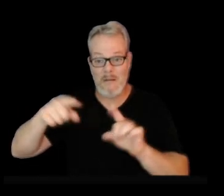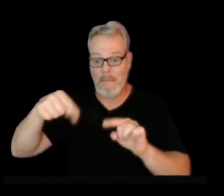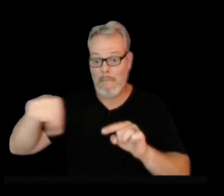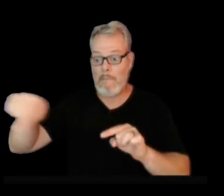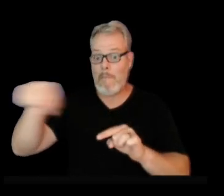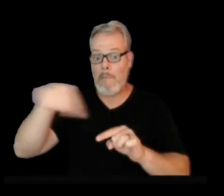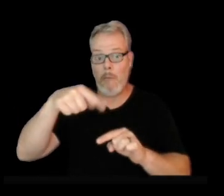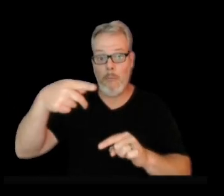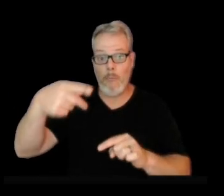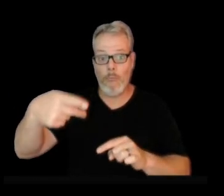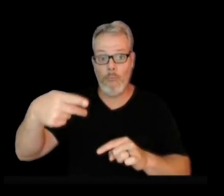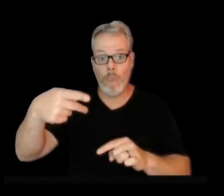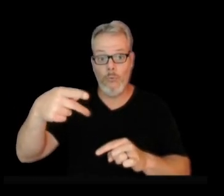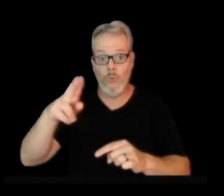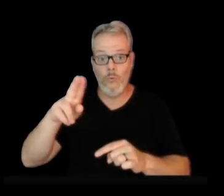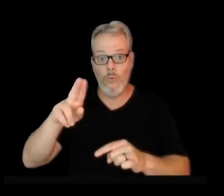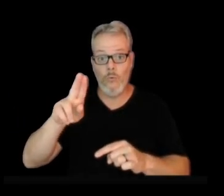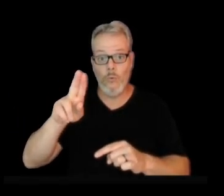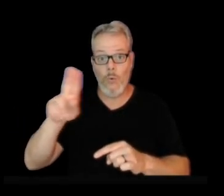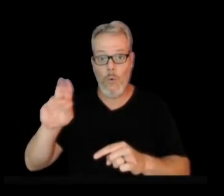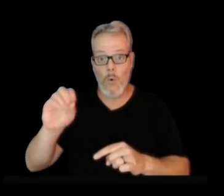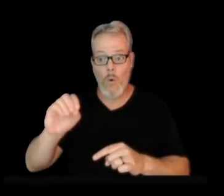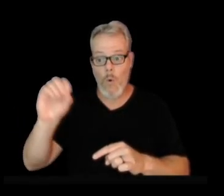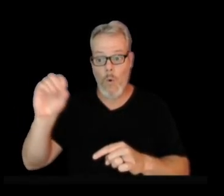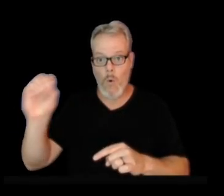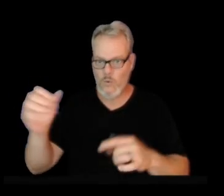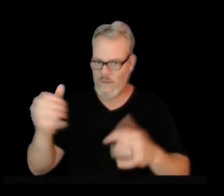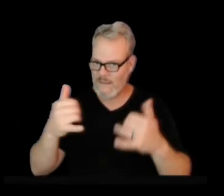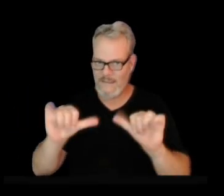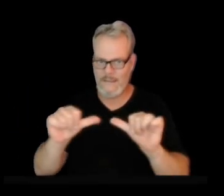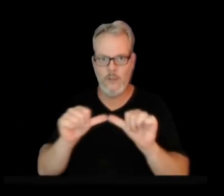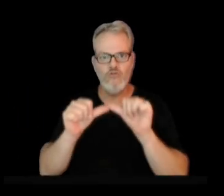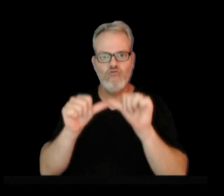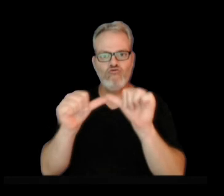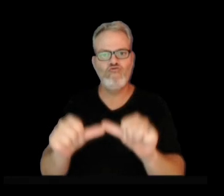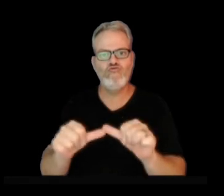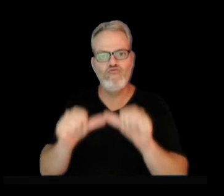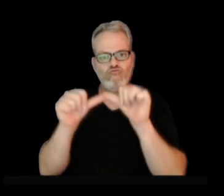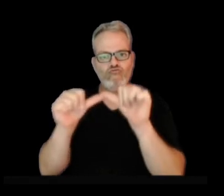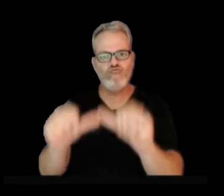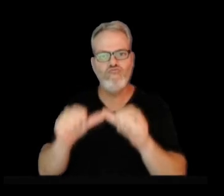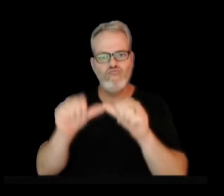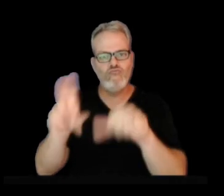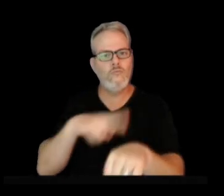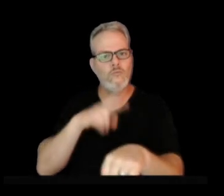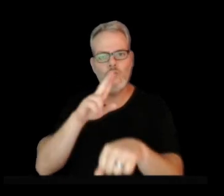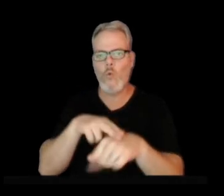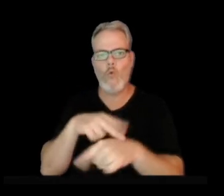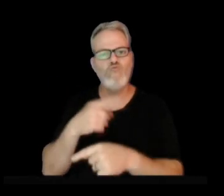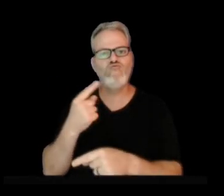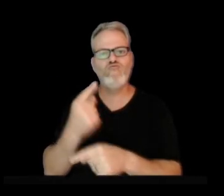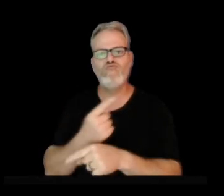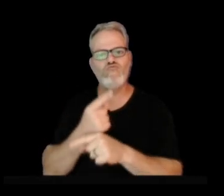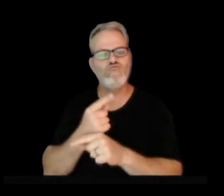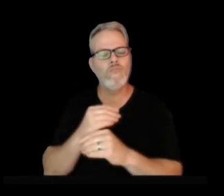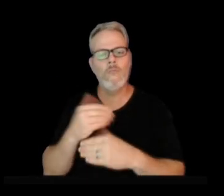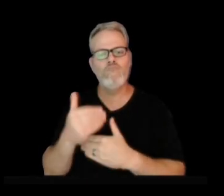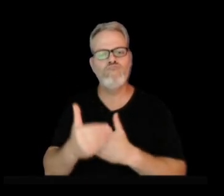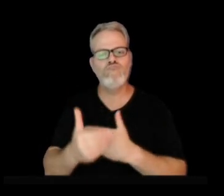still moving downwards at its regular pace. It has not changed in nearly two years, as has its